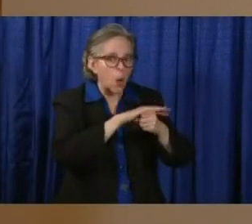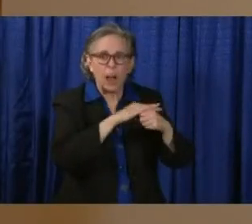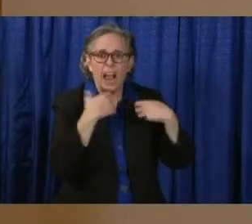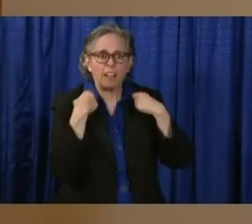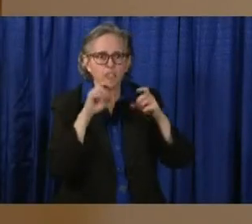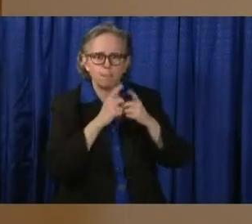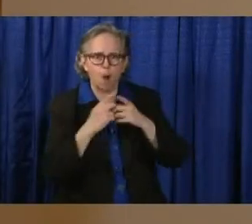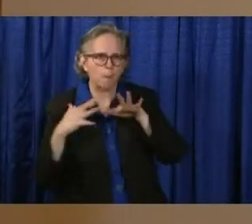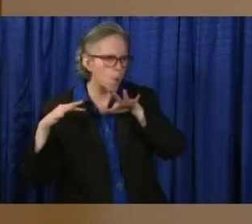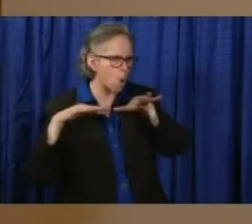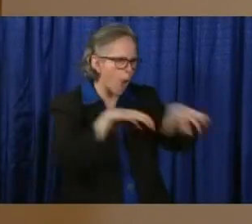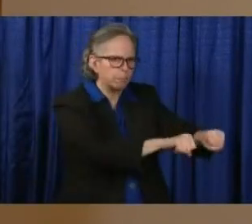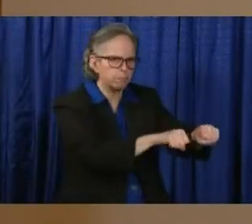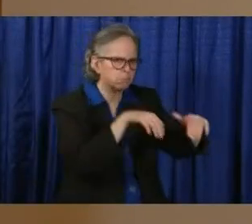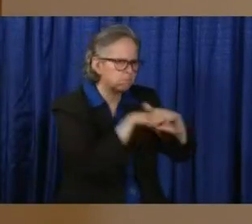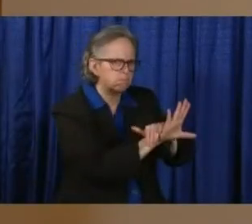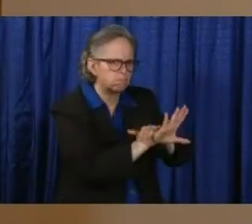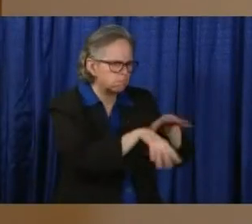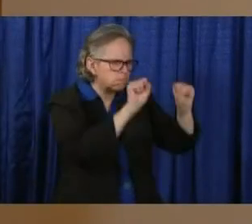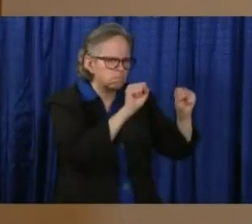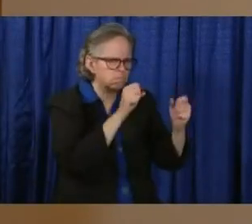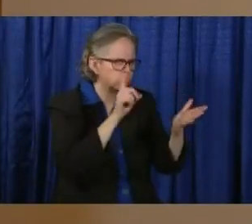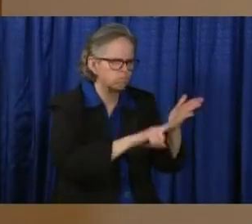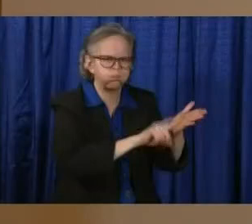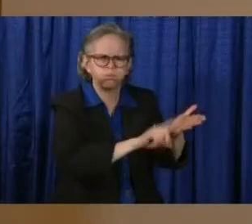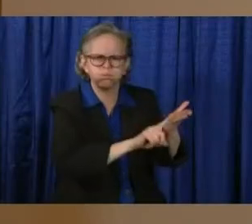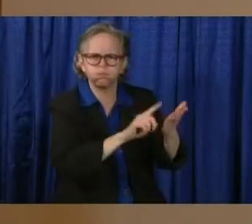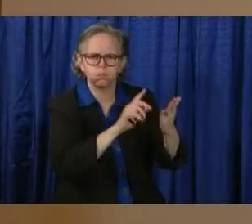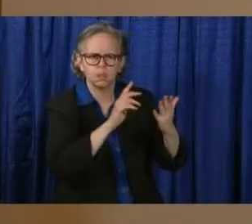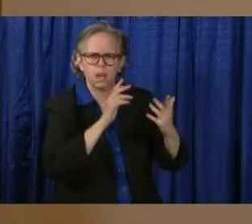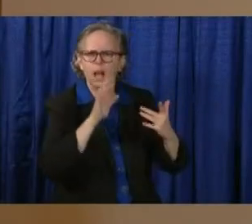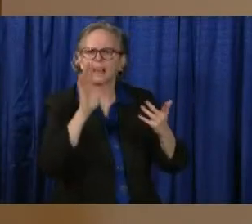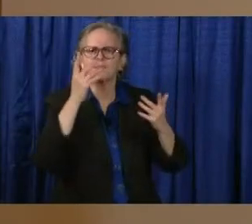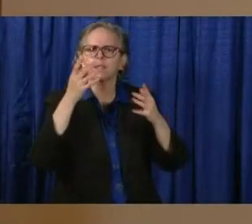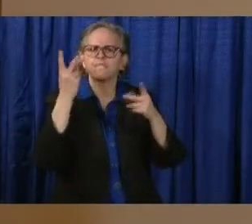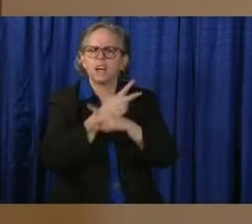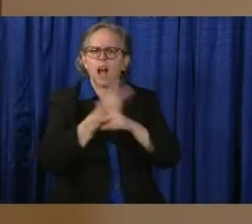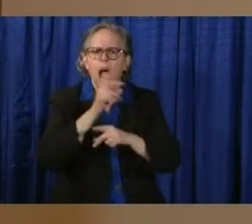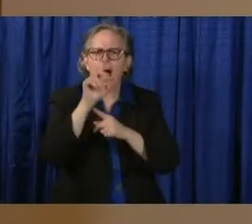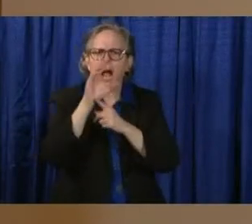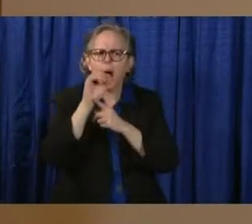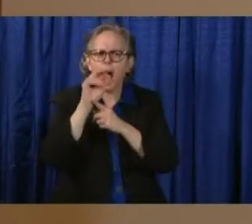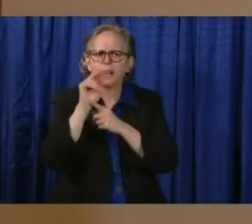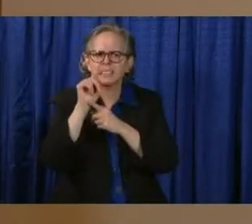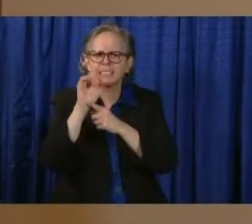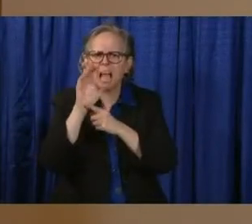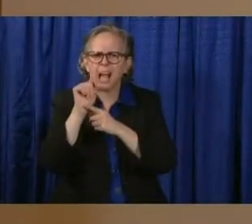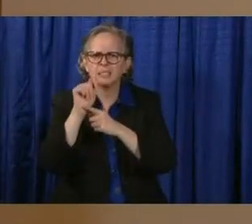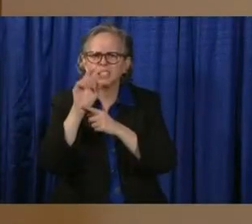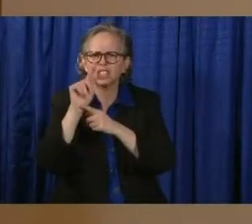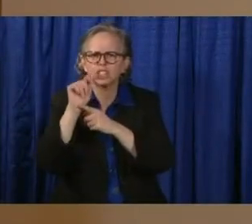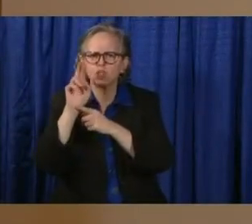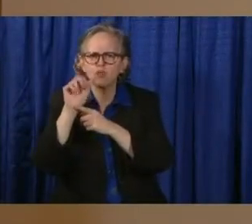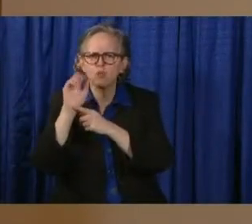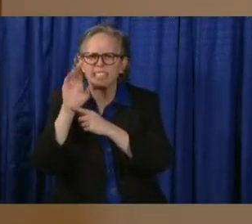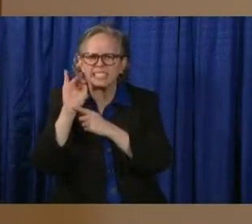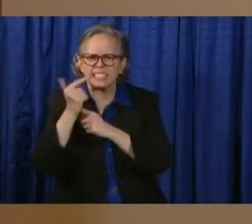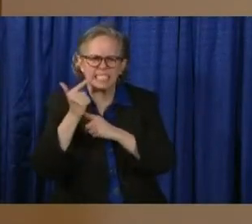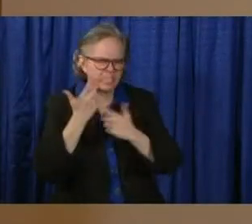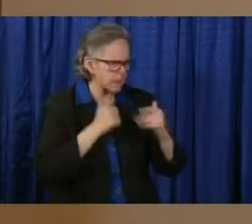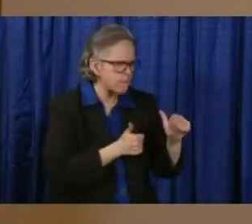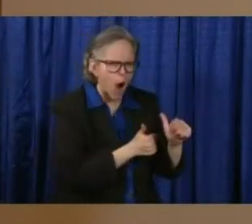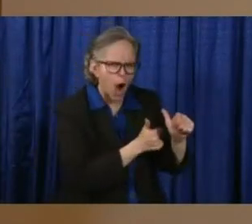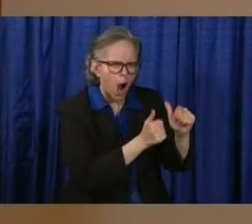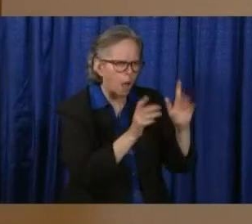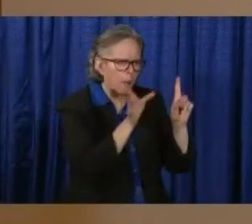the contact tracing. And then they work with us at the state, and we have a whole team of experts. We get on the phone, literally,